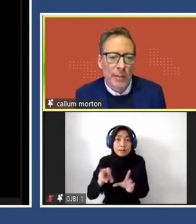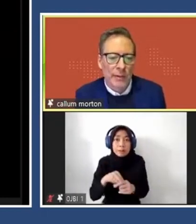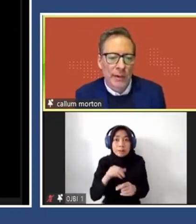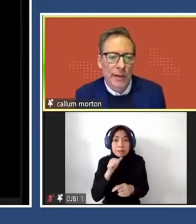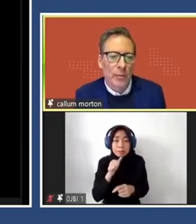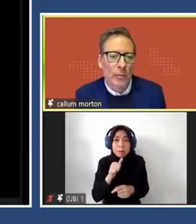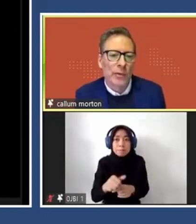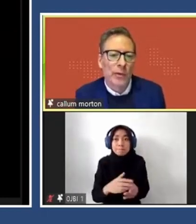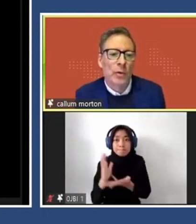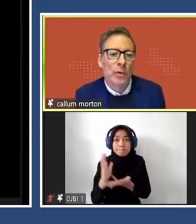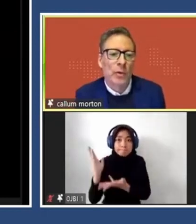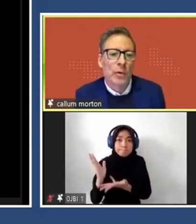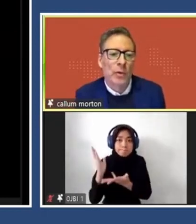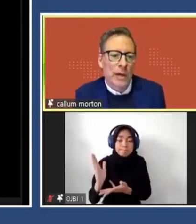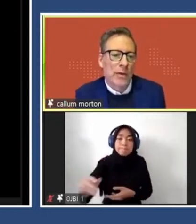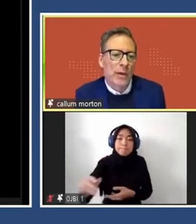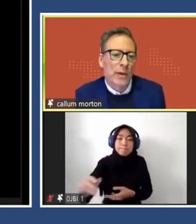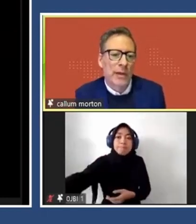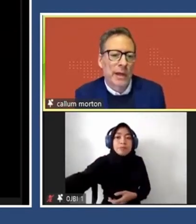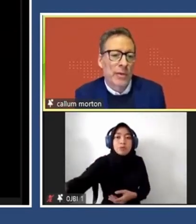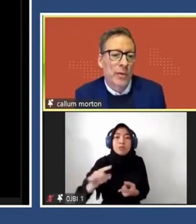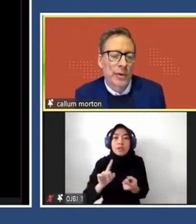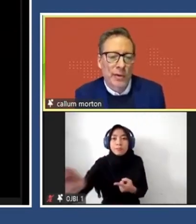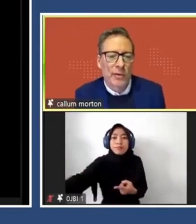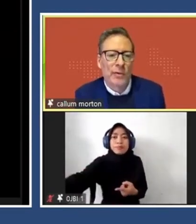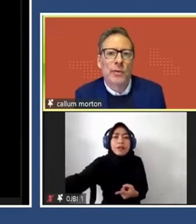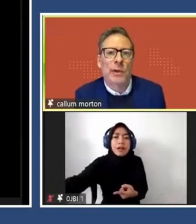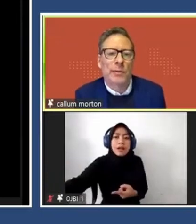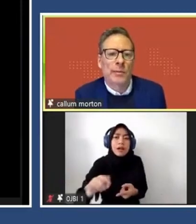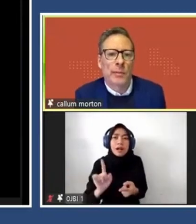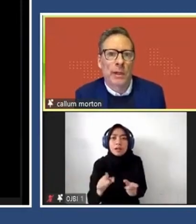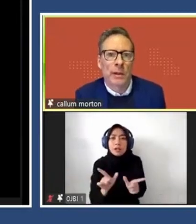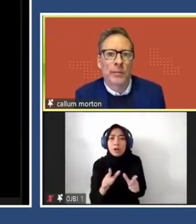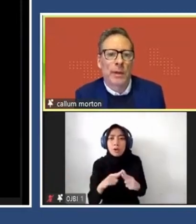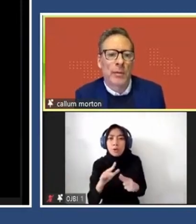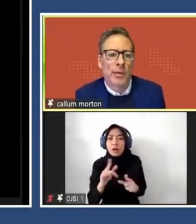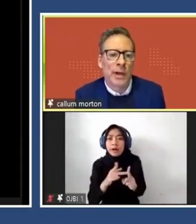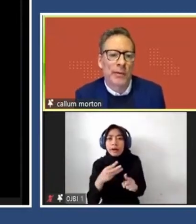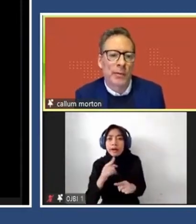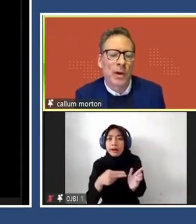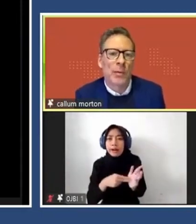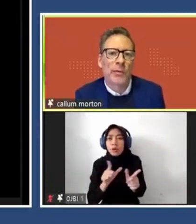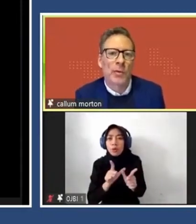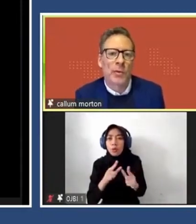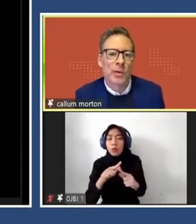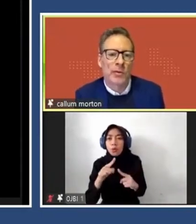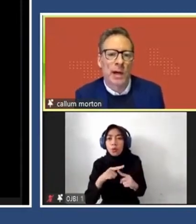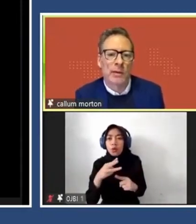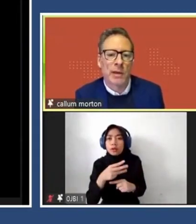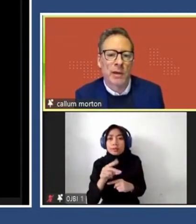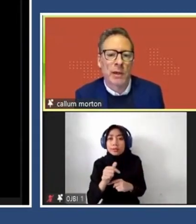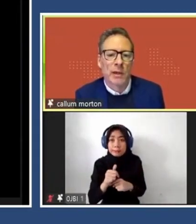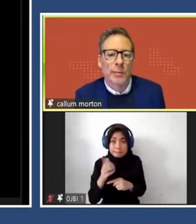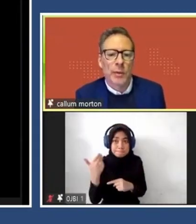myself and then a couple of others, Helen Walter, who actually I taught as a student and was an artist for a while before